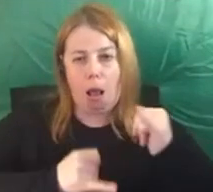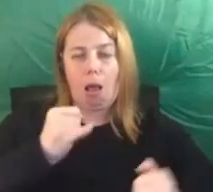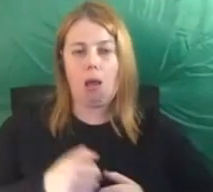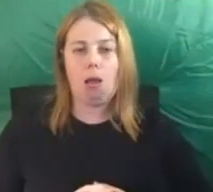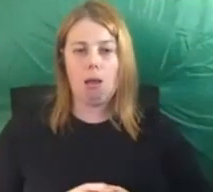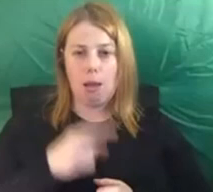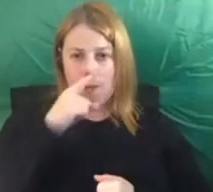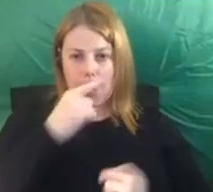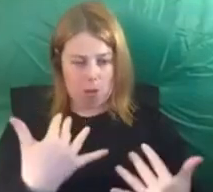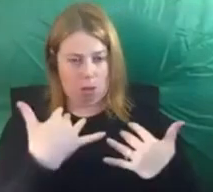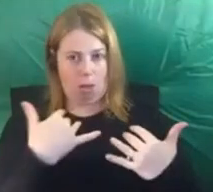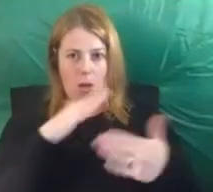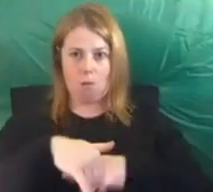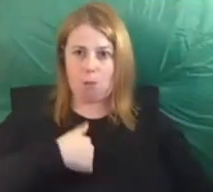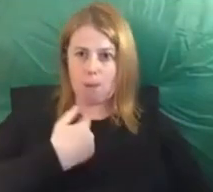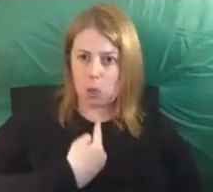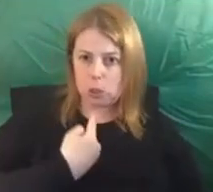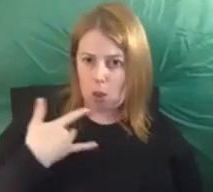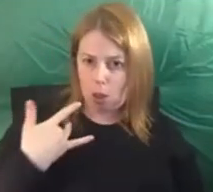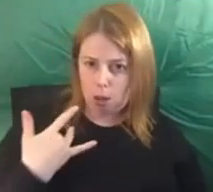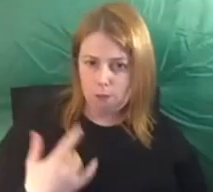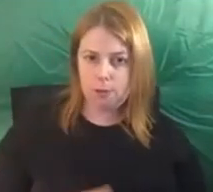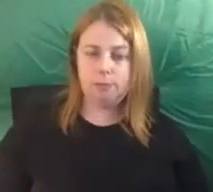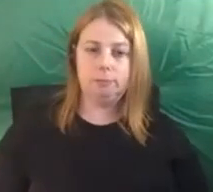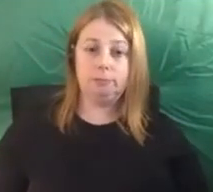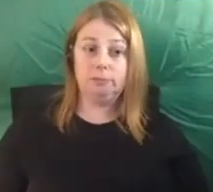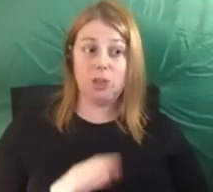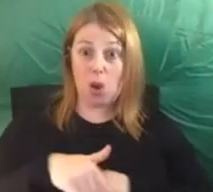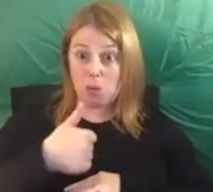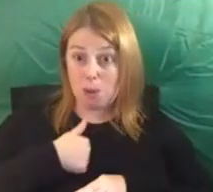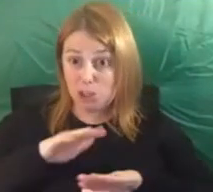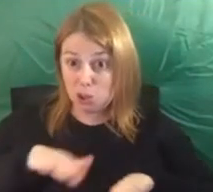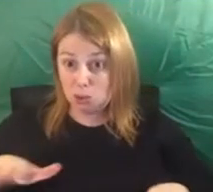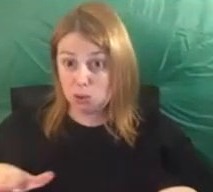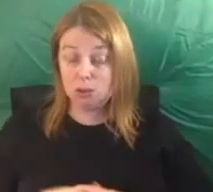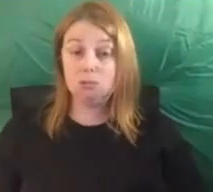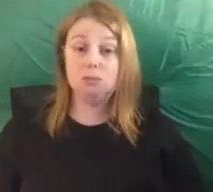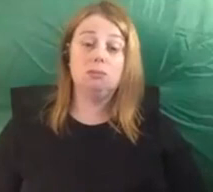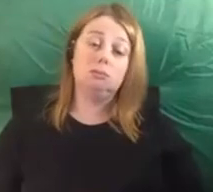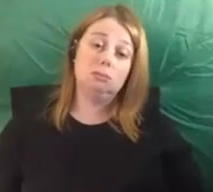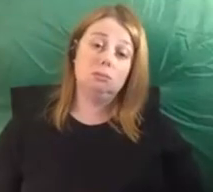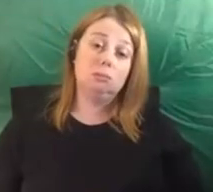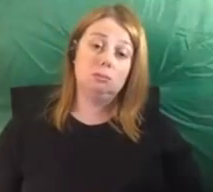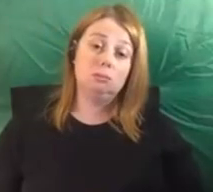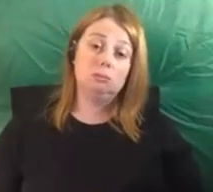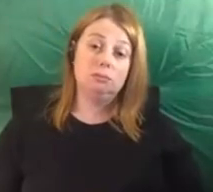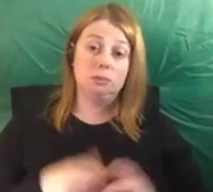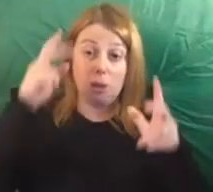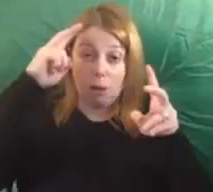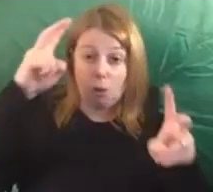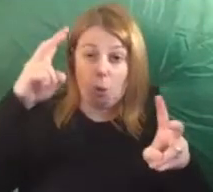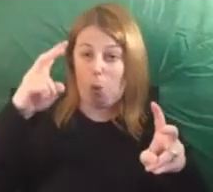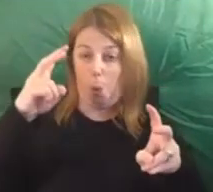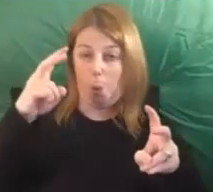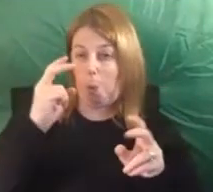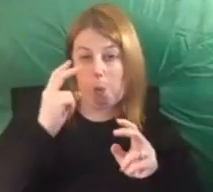my personal life, especially things about my children, about I was called ugly names because